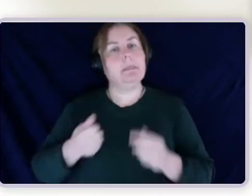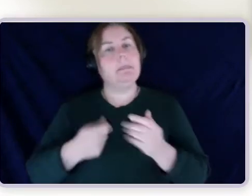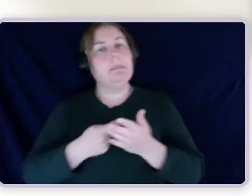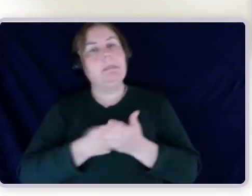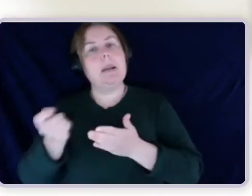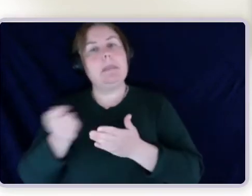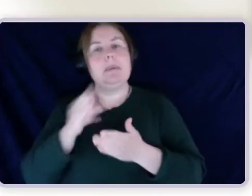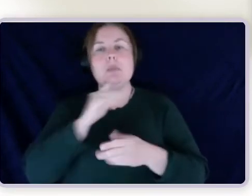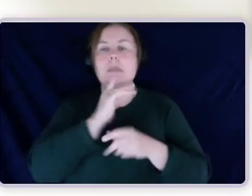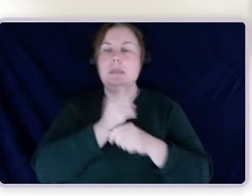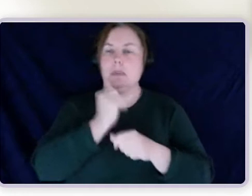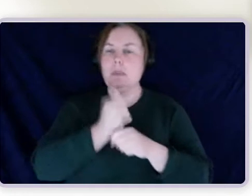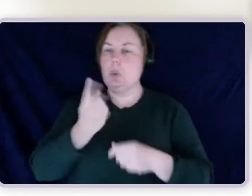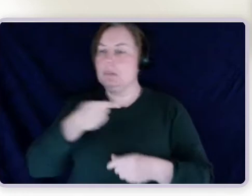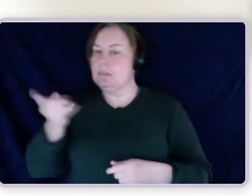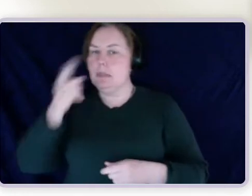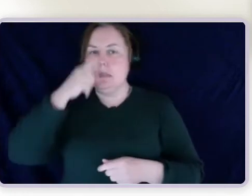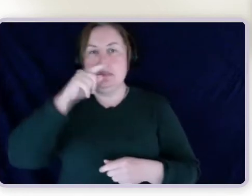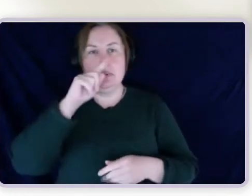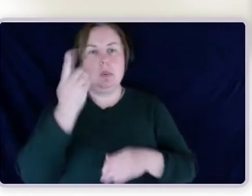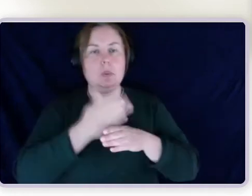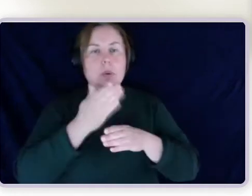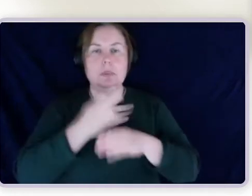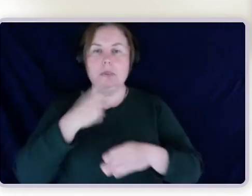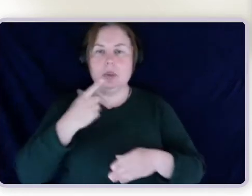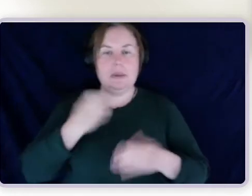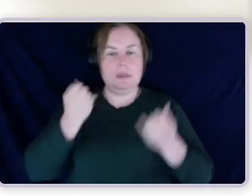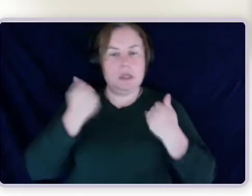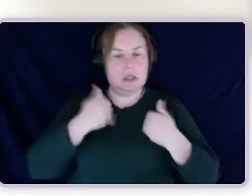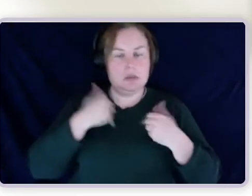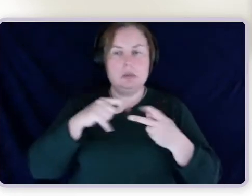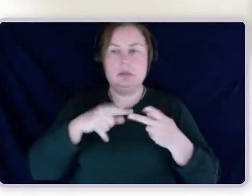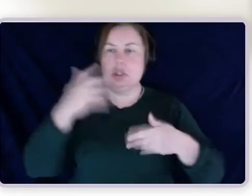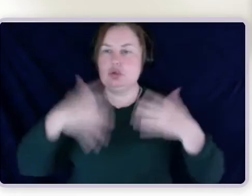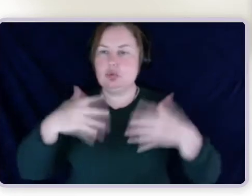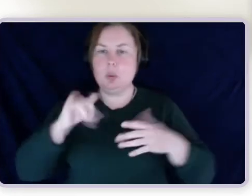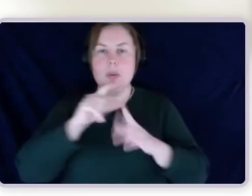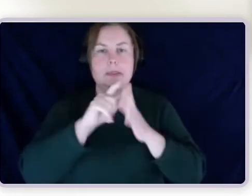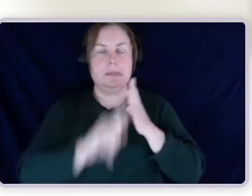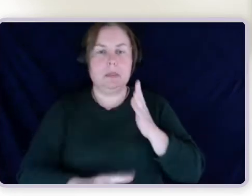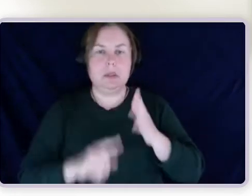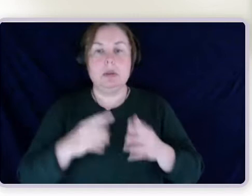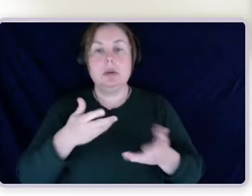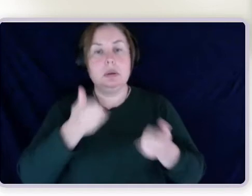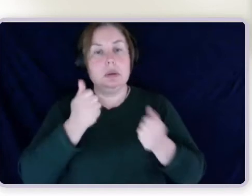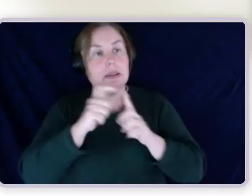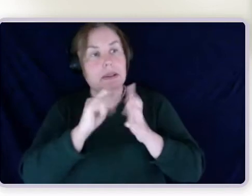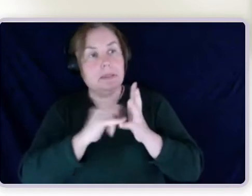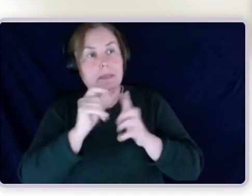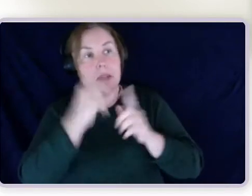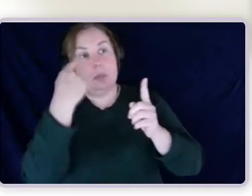due to illness, injury or disability. To get the DSP, you need to have a physical,